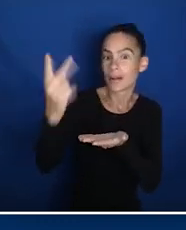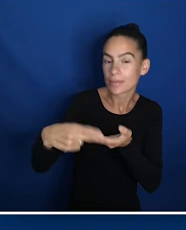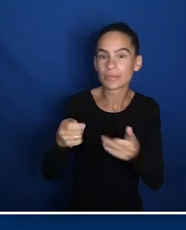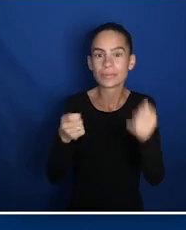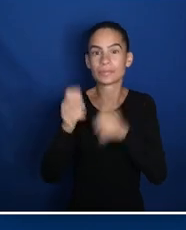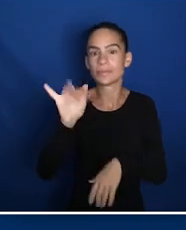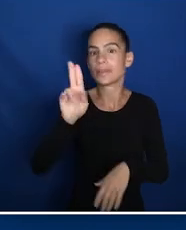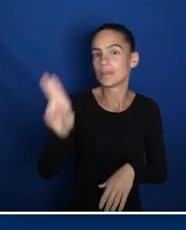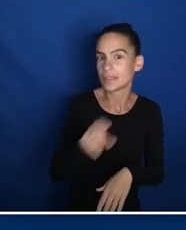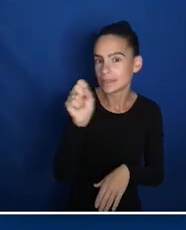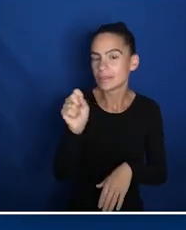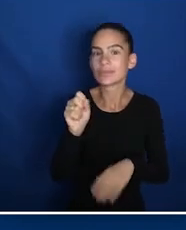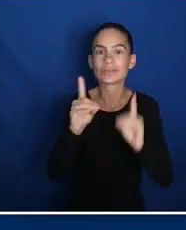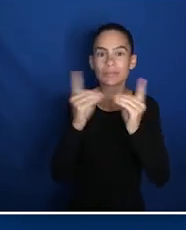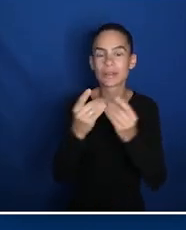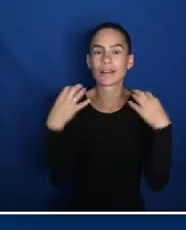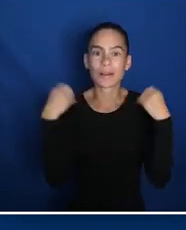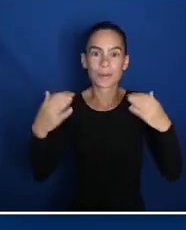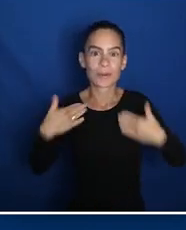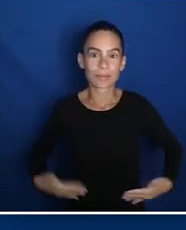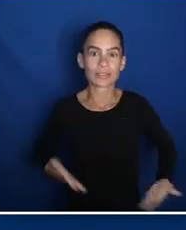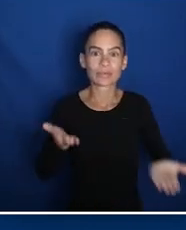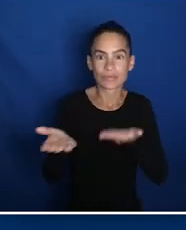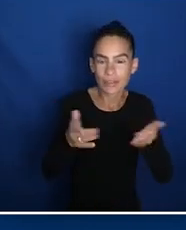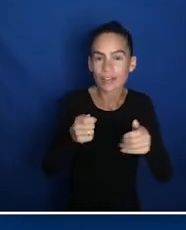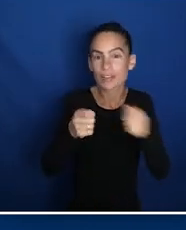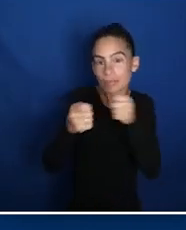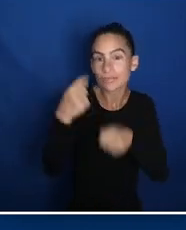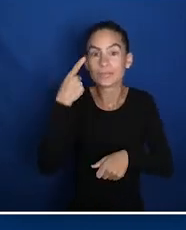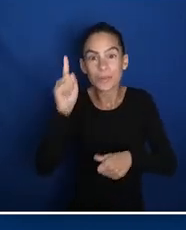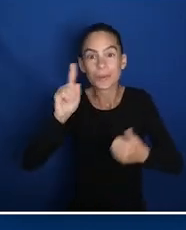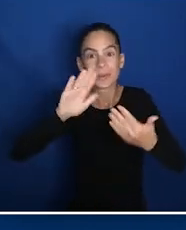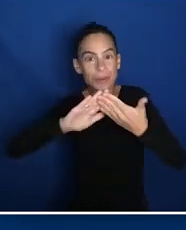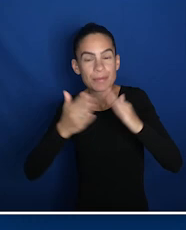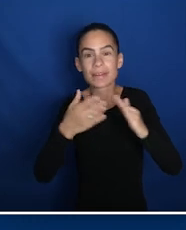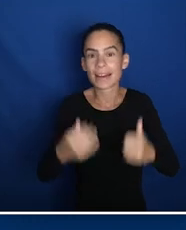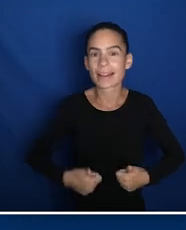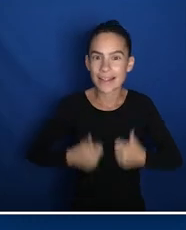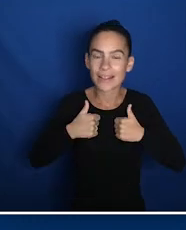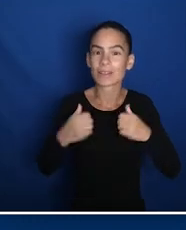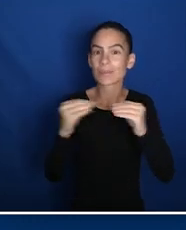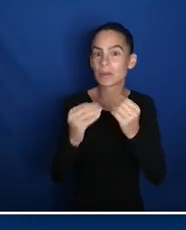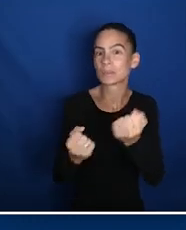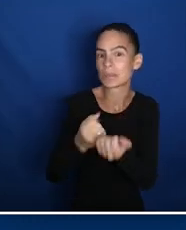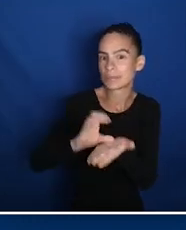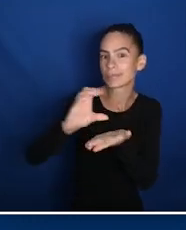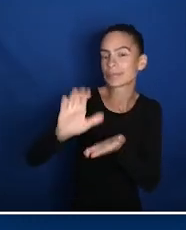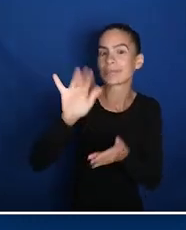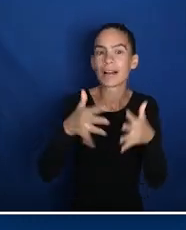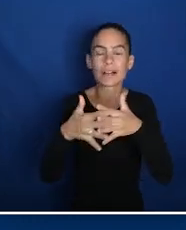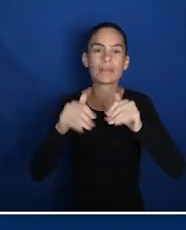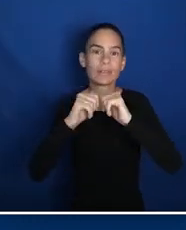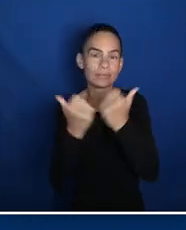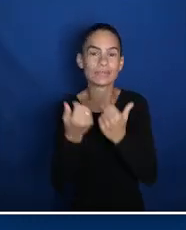Grant Program administered by the U.S. Department of Health and Human Services, Administration for Community Living, and through additional